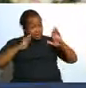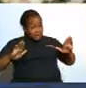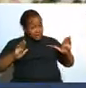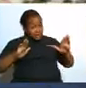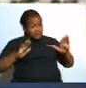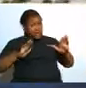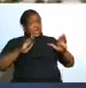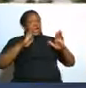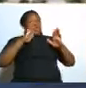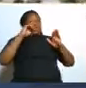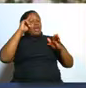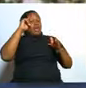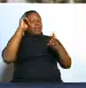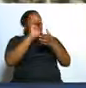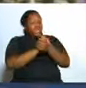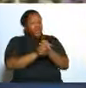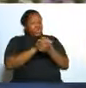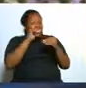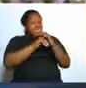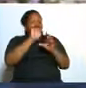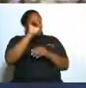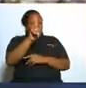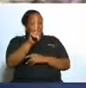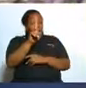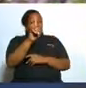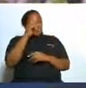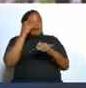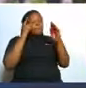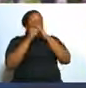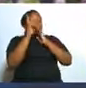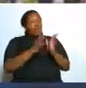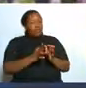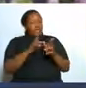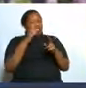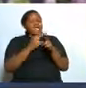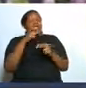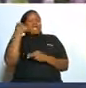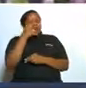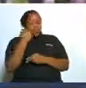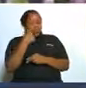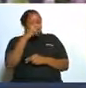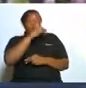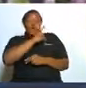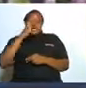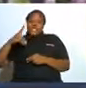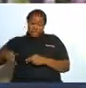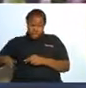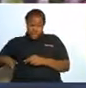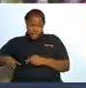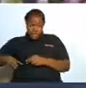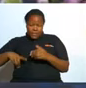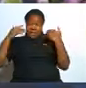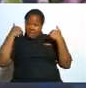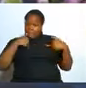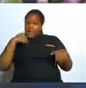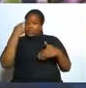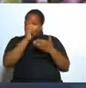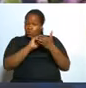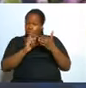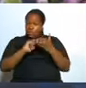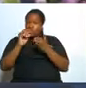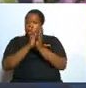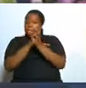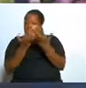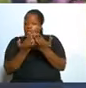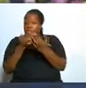prophet called david in other words nabi dawud the one who wrote psalms so you can read she read uh